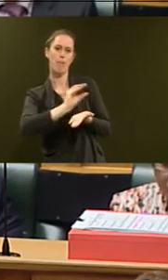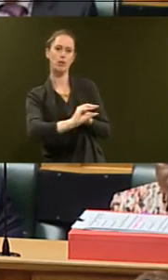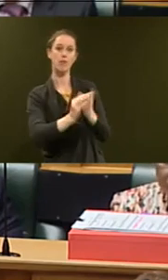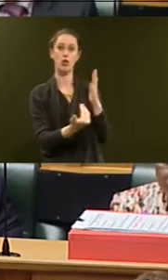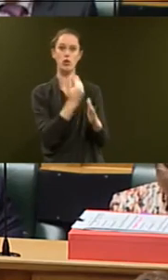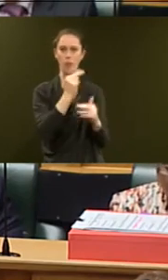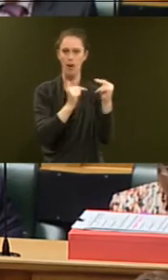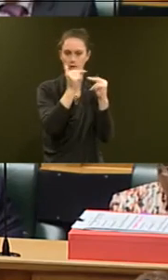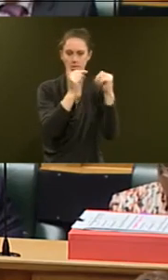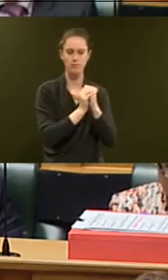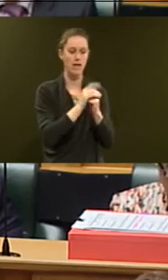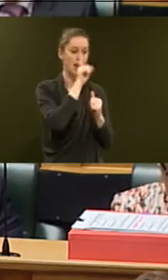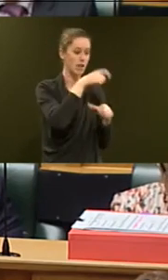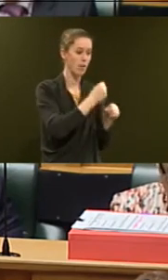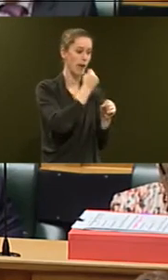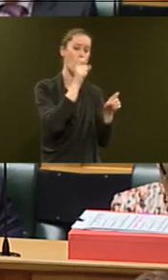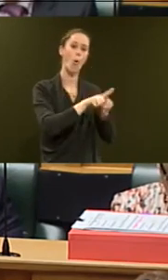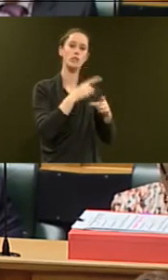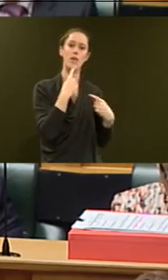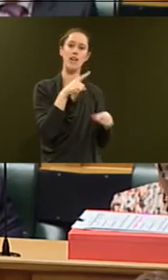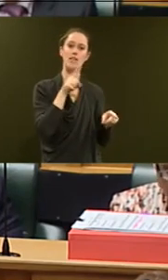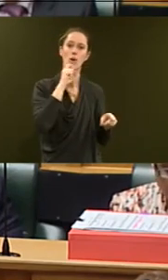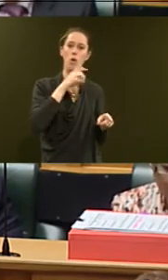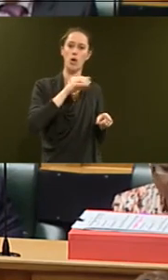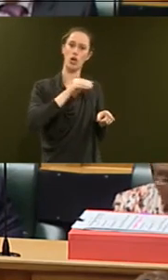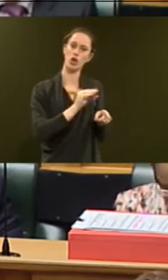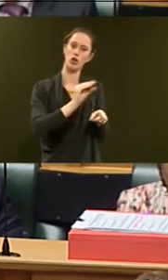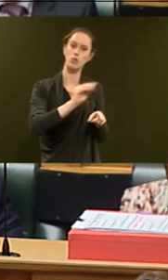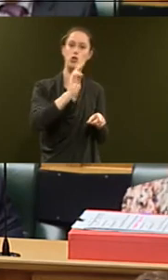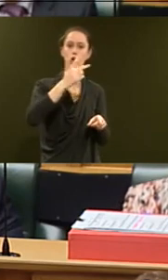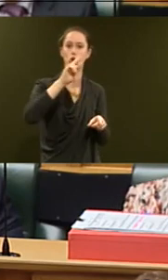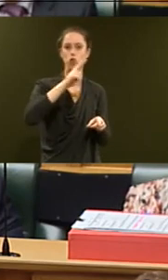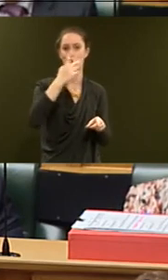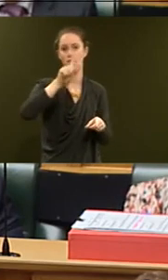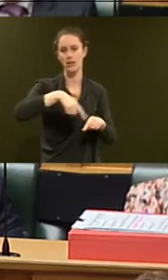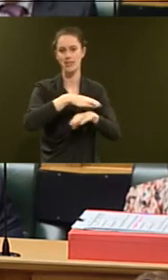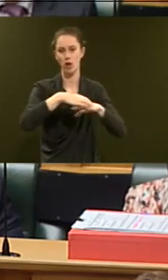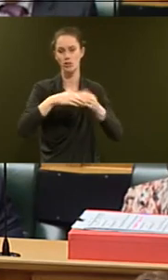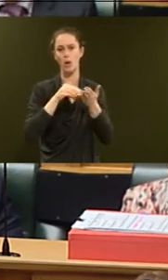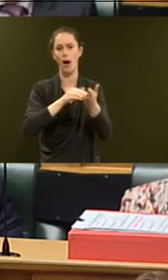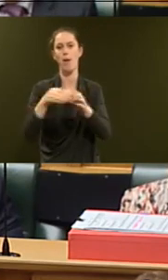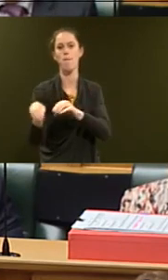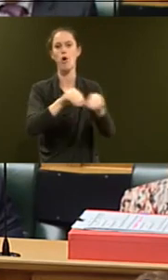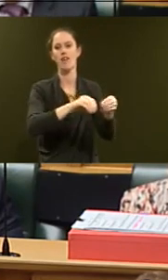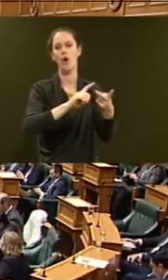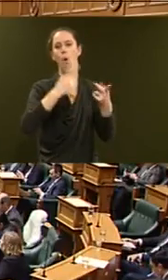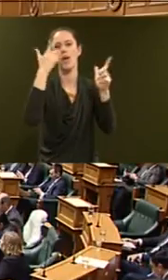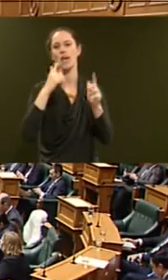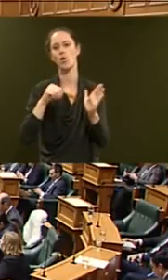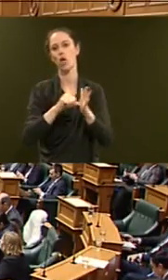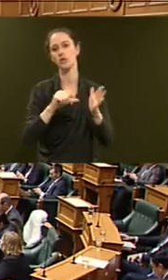builds. KiwiBank has also announced that it will contribute $2,000 to moving or legal expenses.